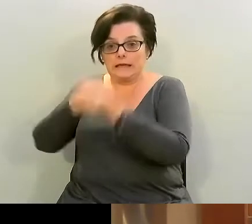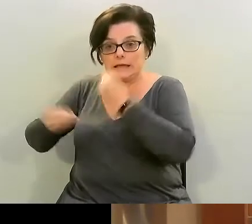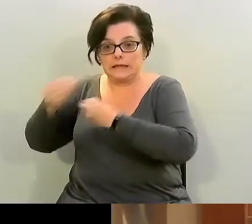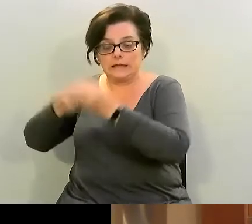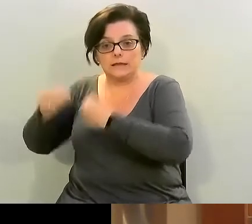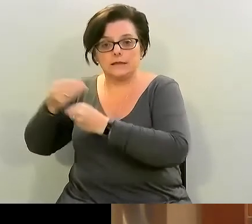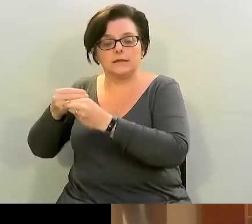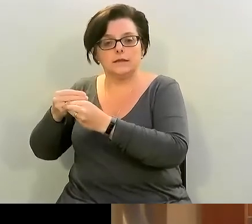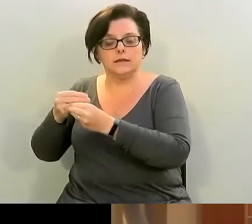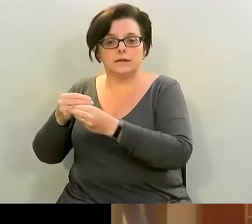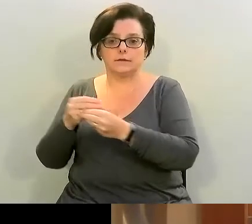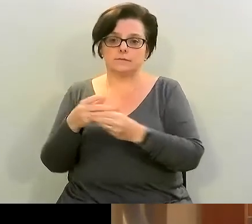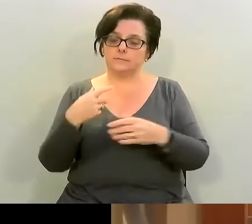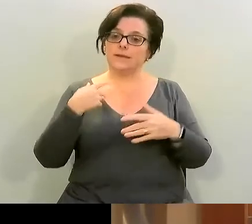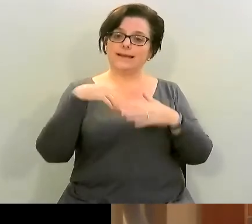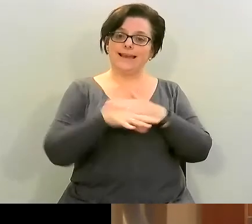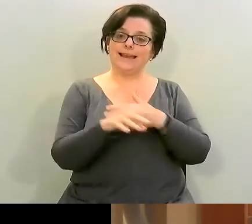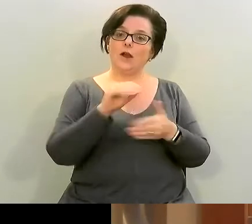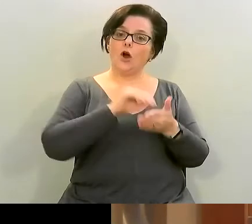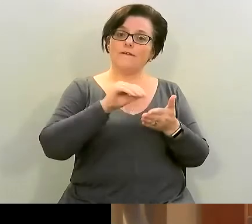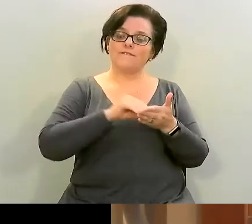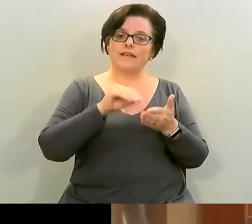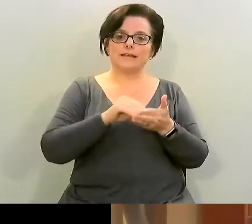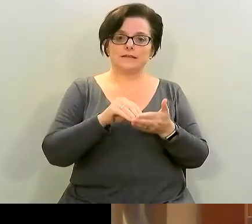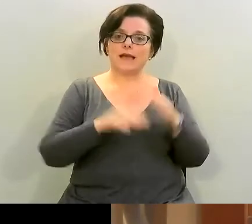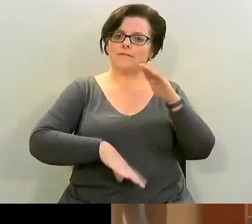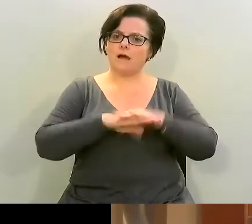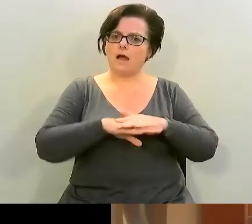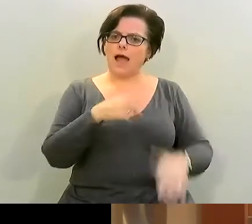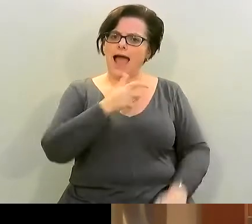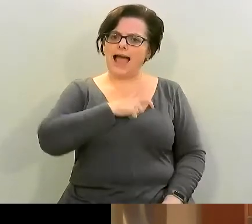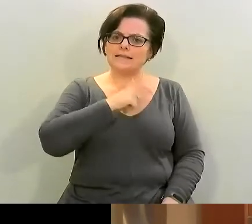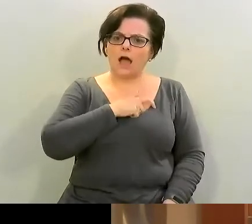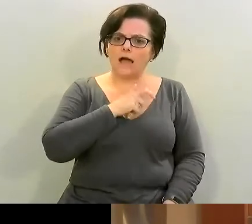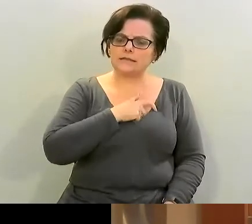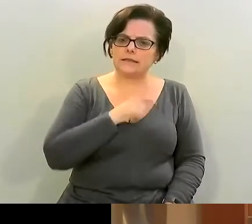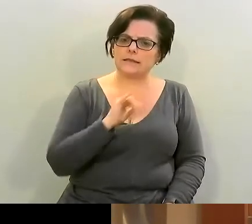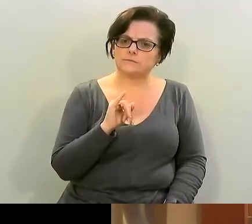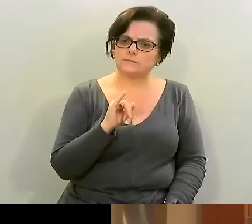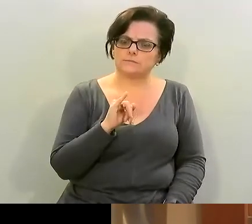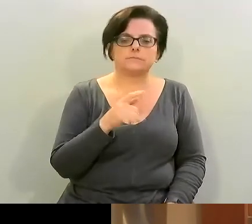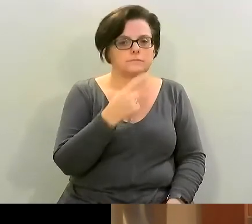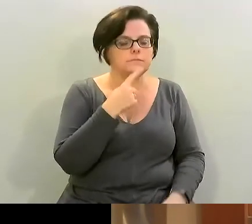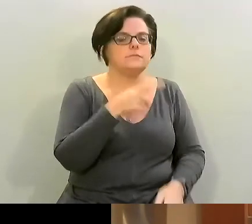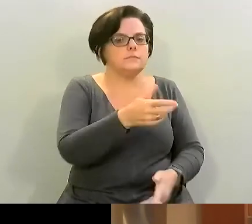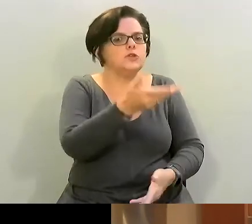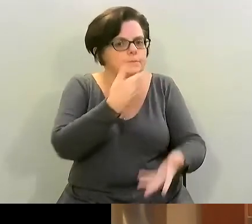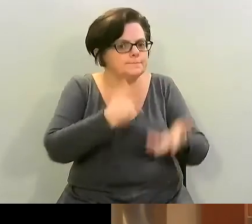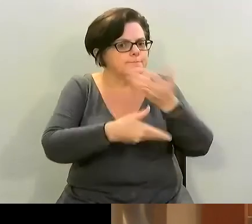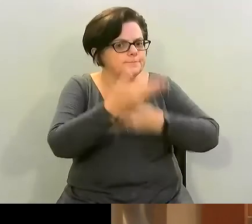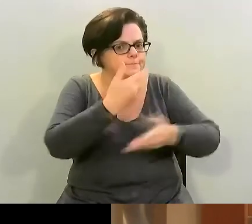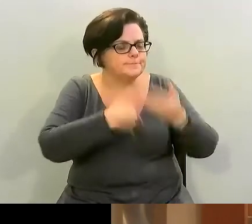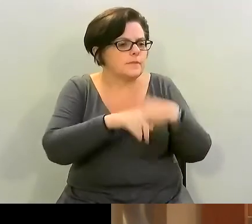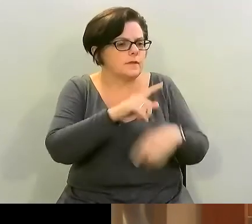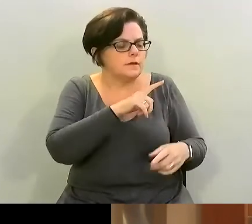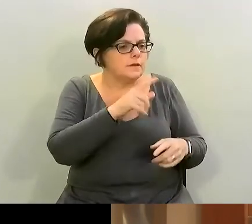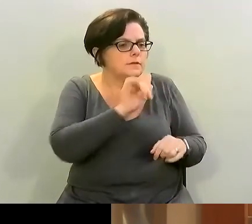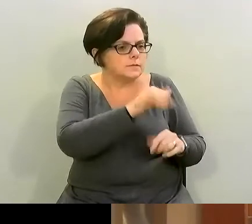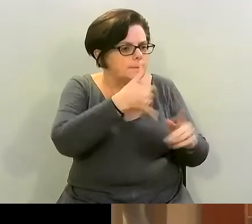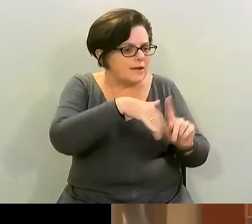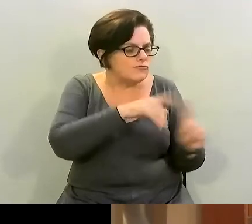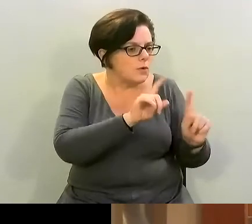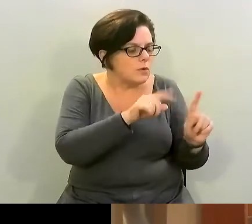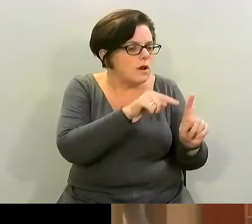actually presented in my office with severe anxiety but as i took a proper history we realized that what she had